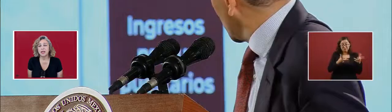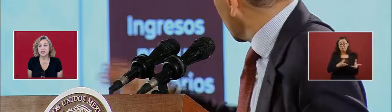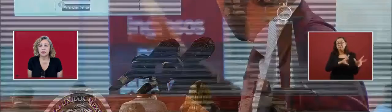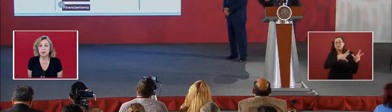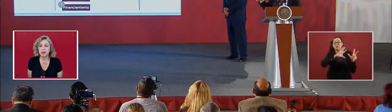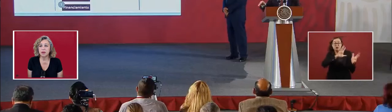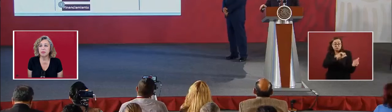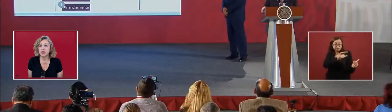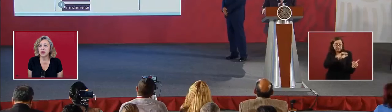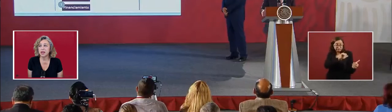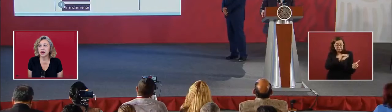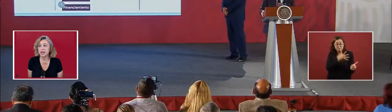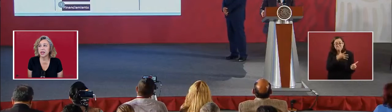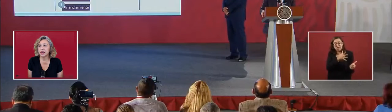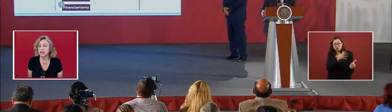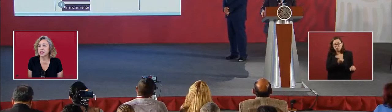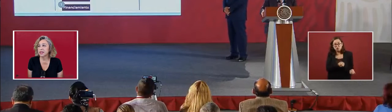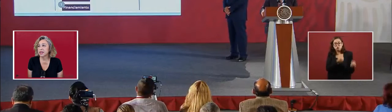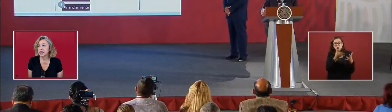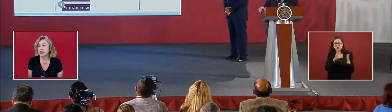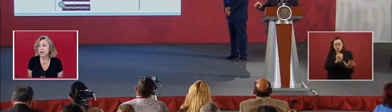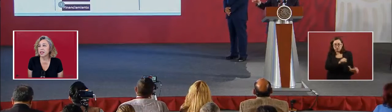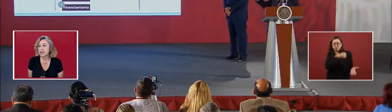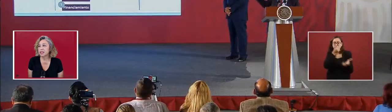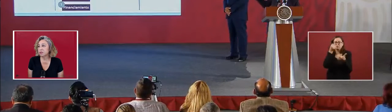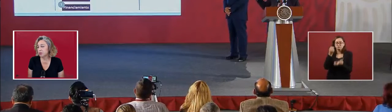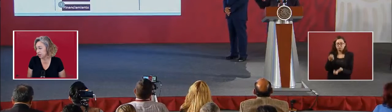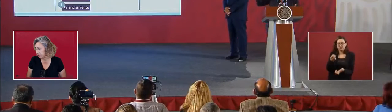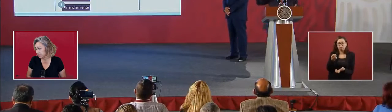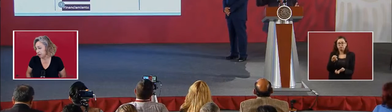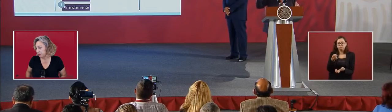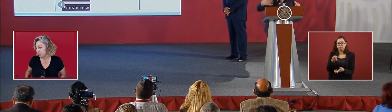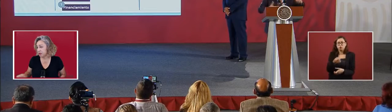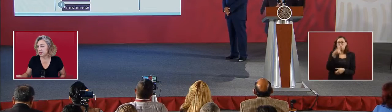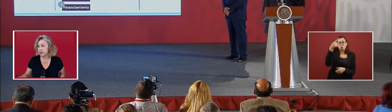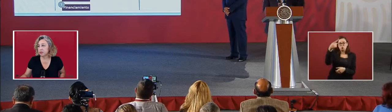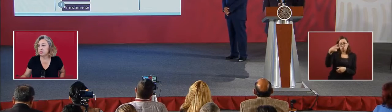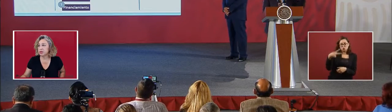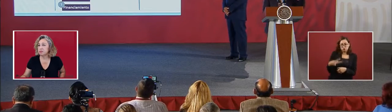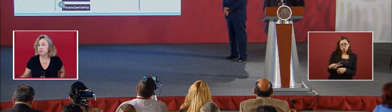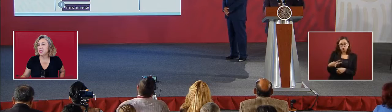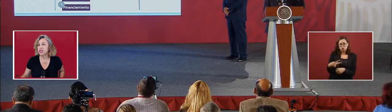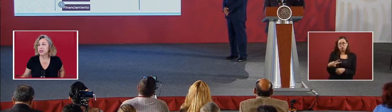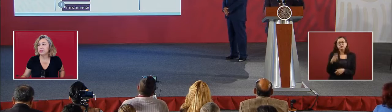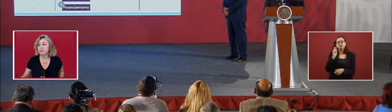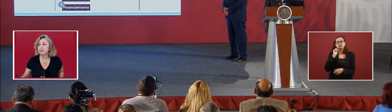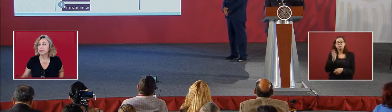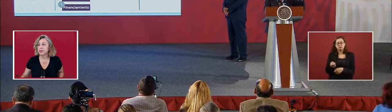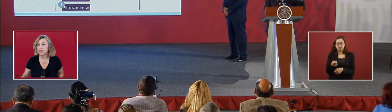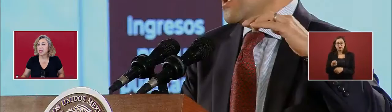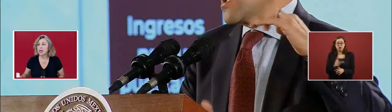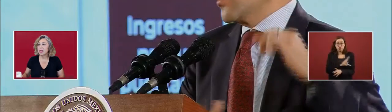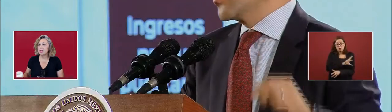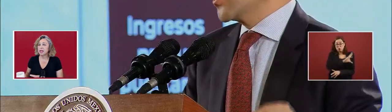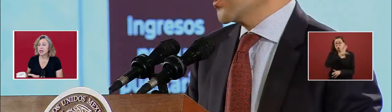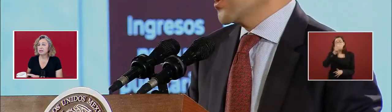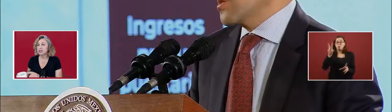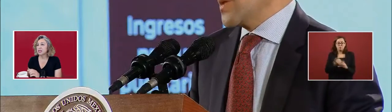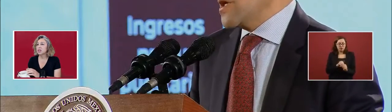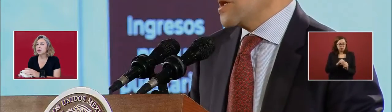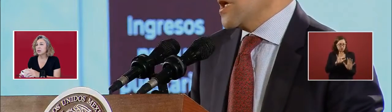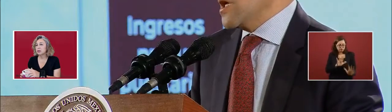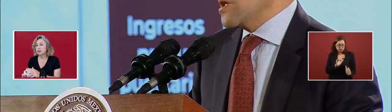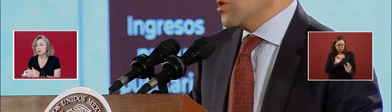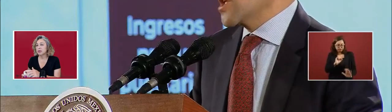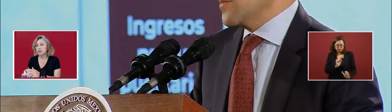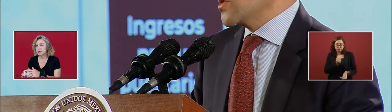They estimate how much they're going to get. And that's what their presumed budget. And that gives